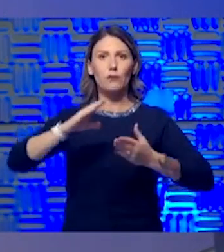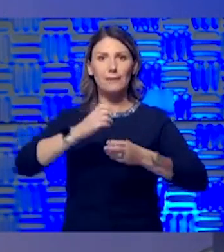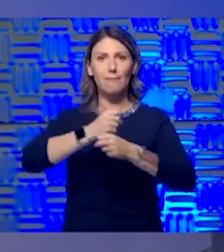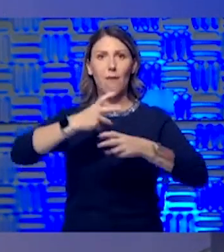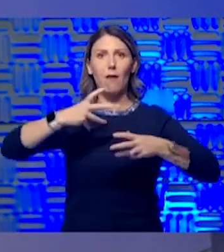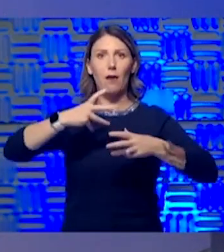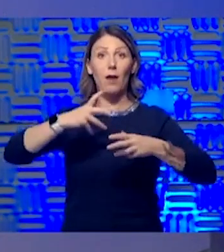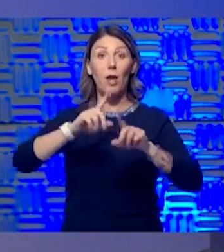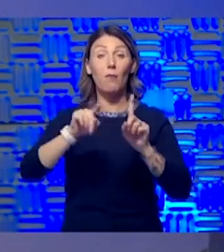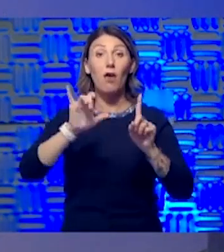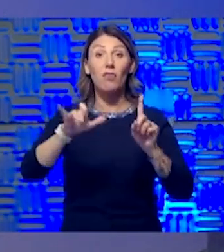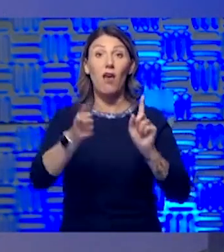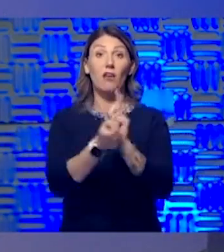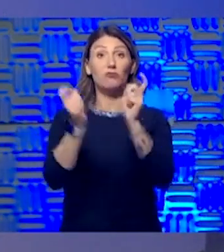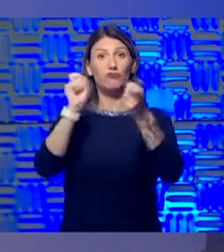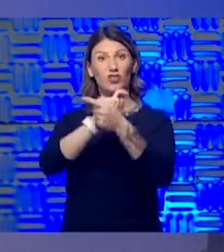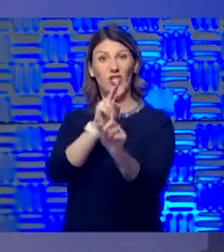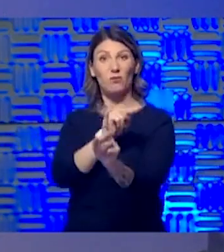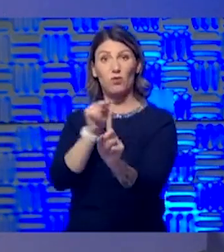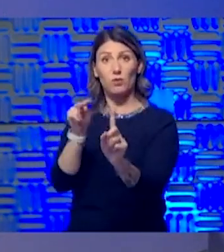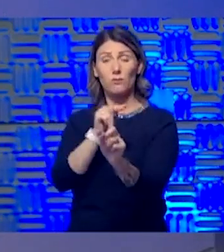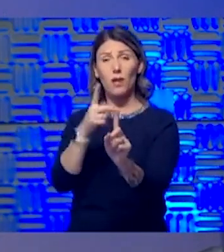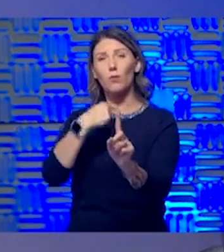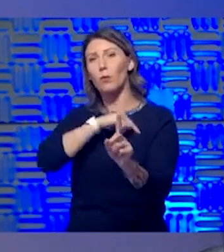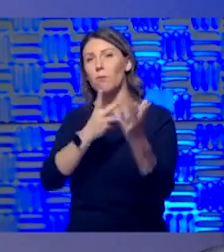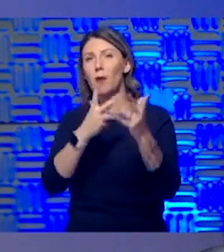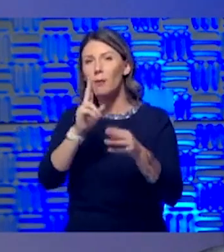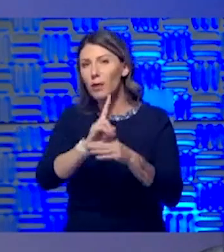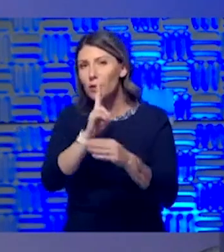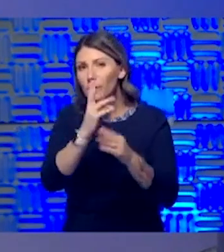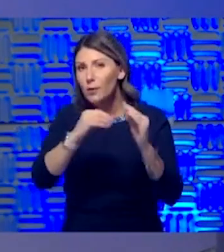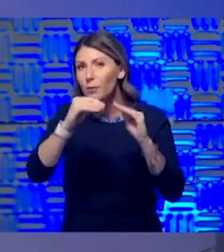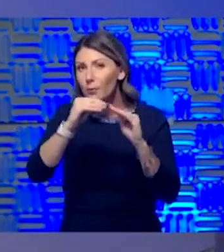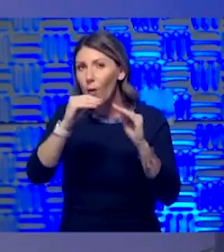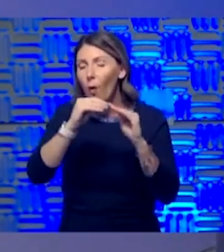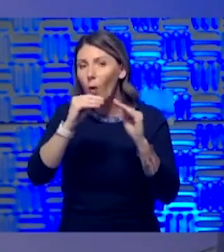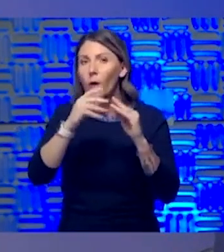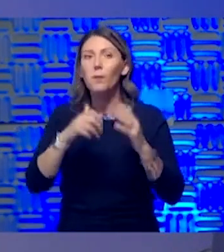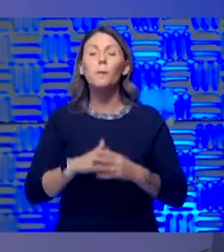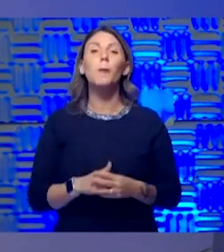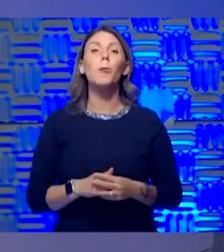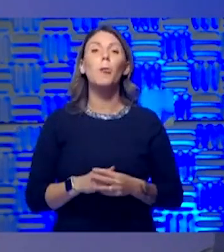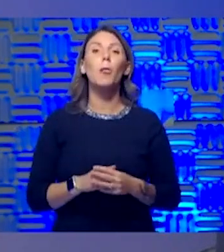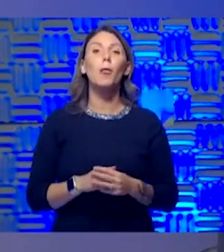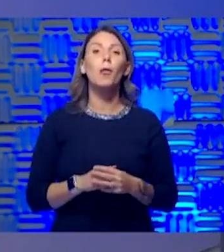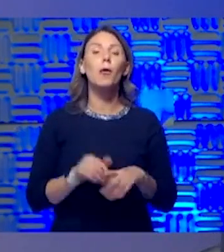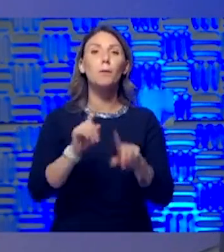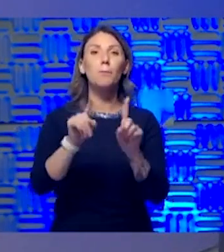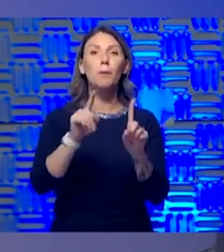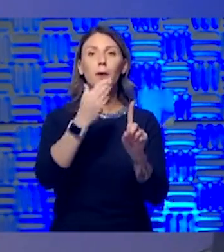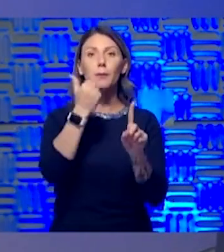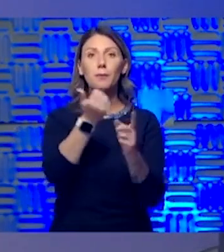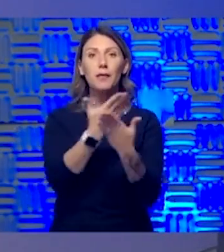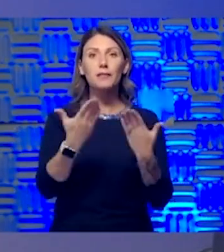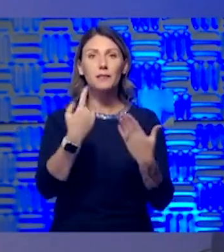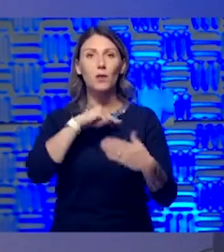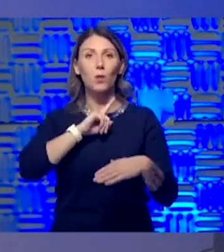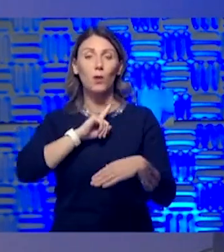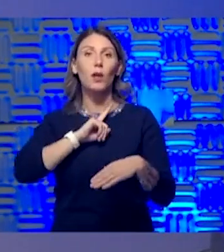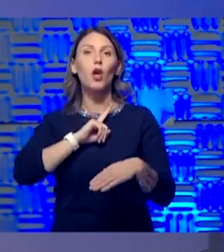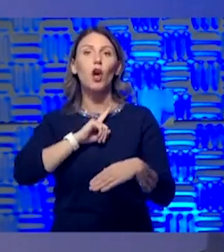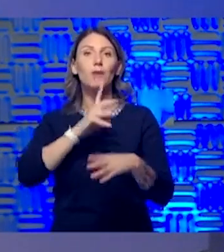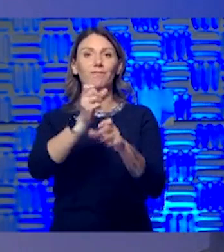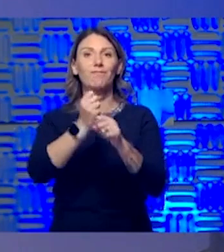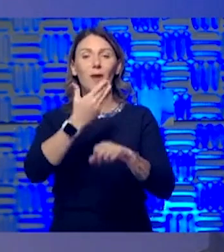that paradigm is changing a little bit, and we're maybe using it a little bit more. I think the best thing is that we are getting better information.